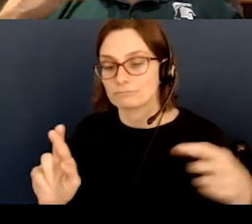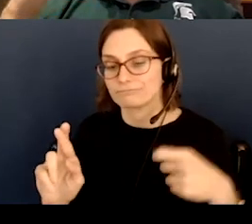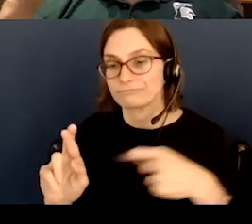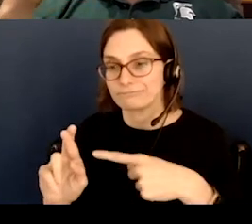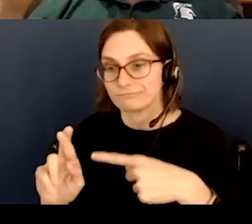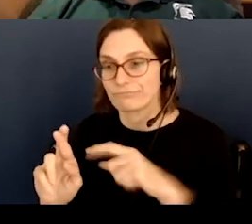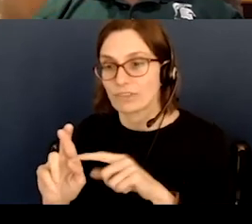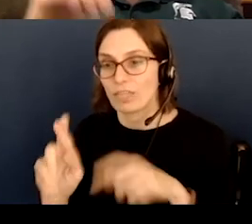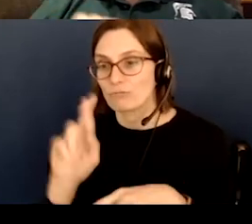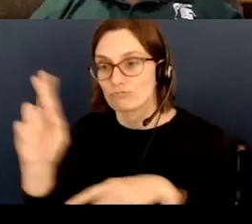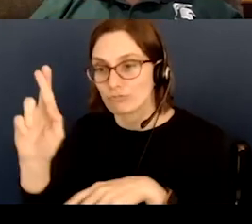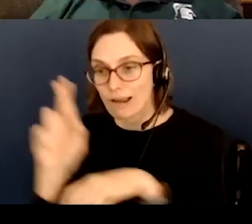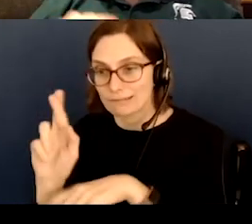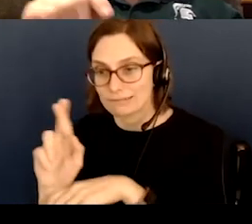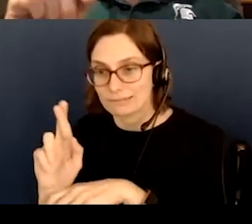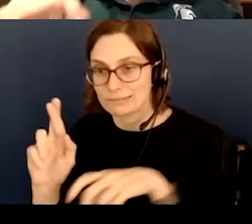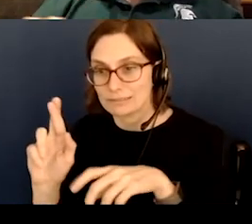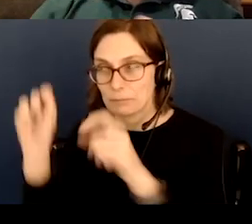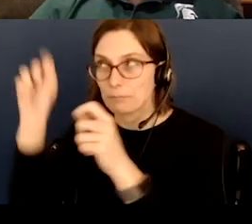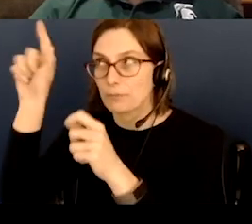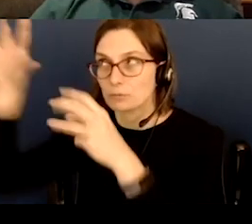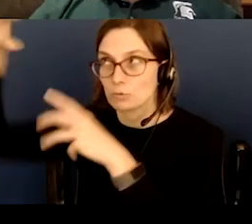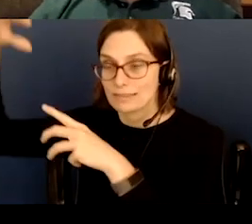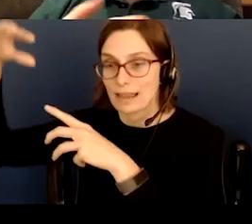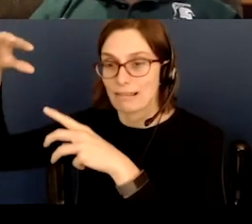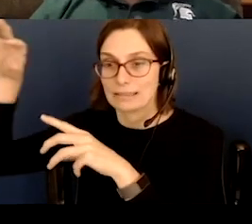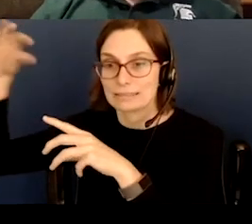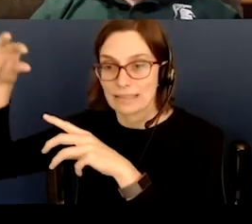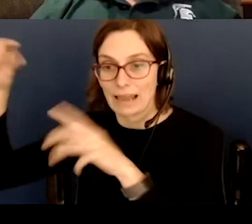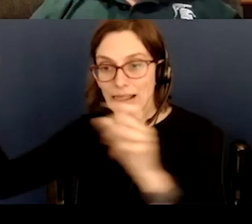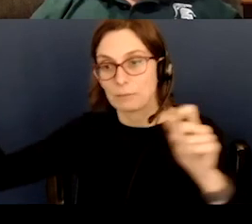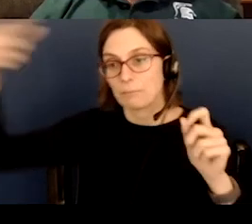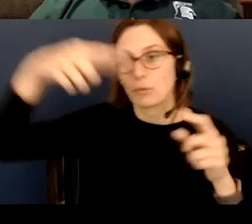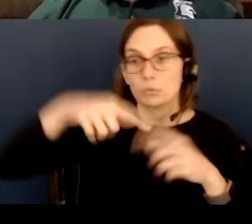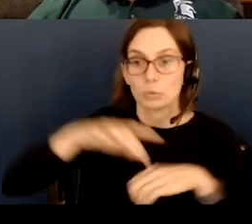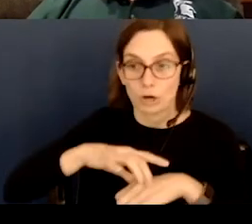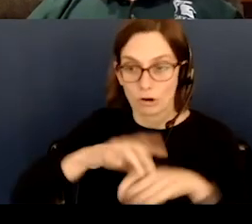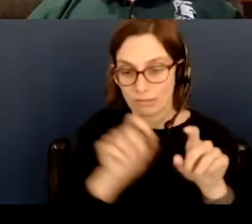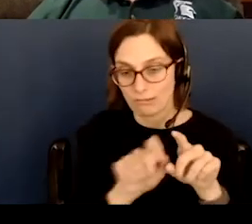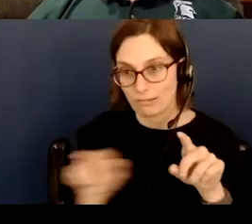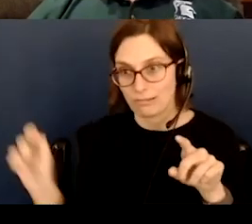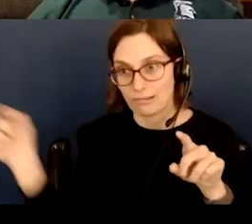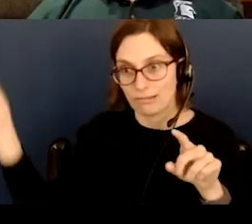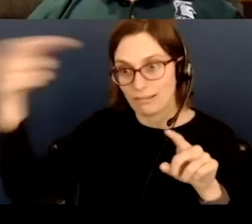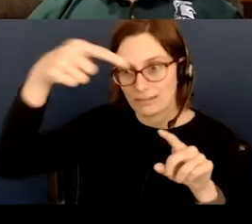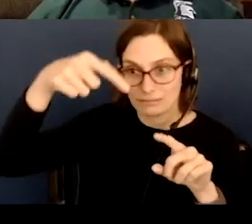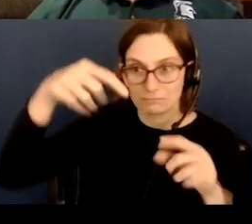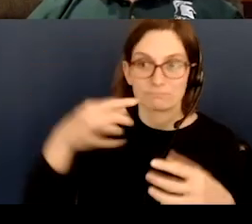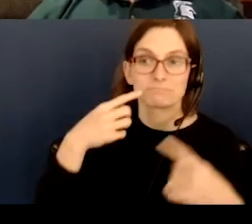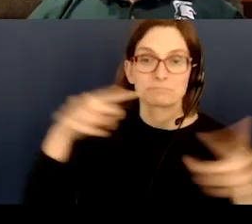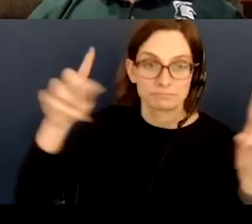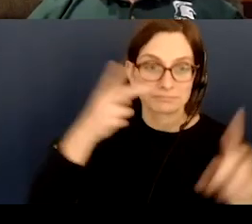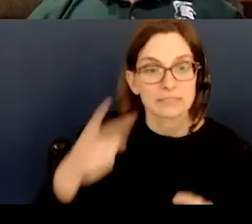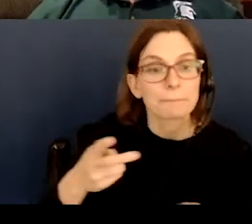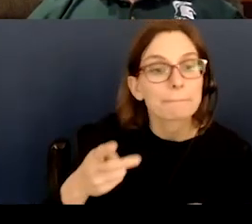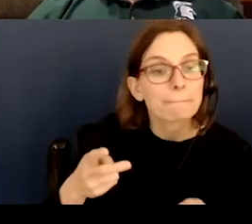the, um, relay satellite and the relay satellite relays the signal to earth. And this was on the long March,